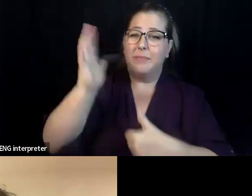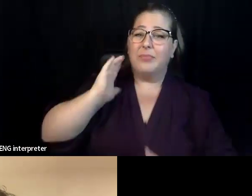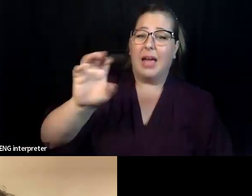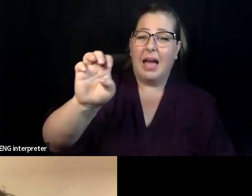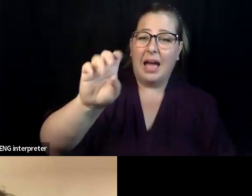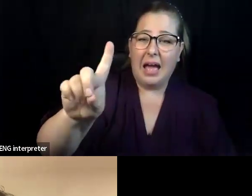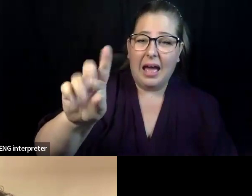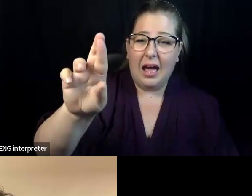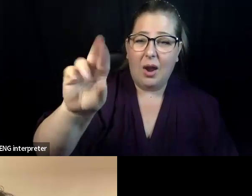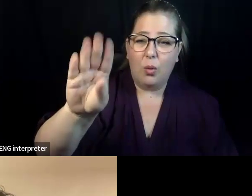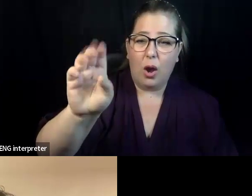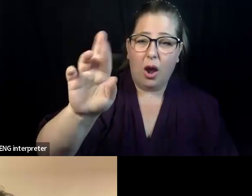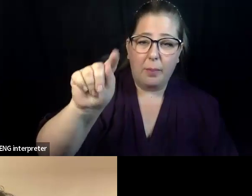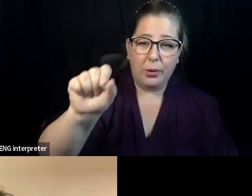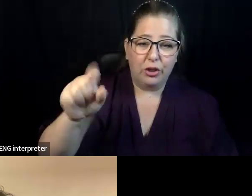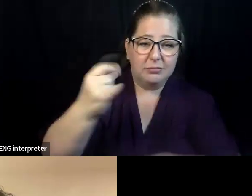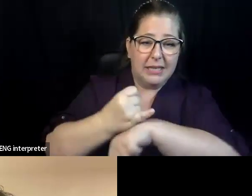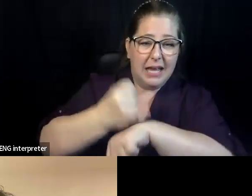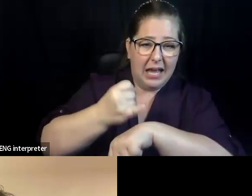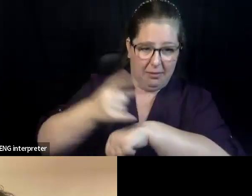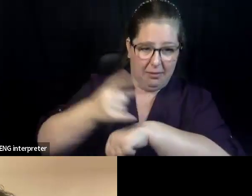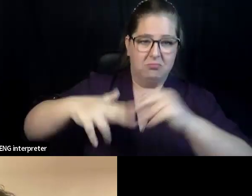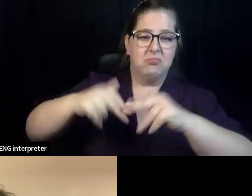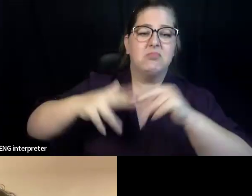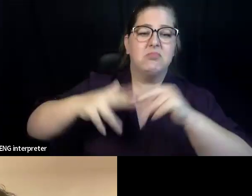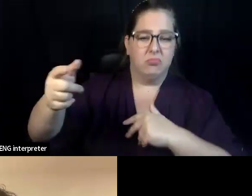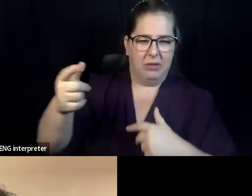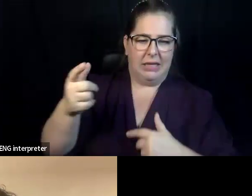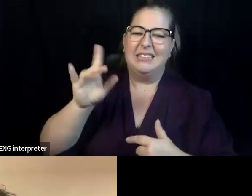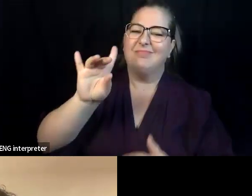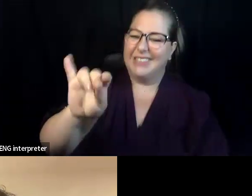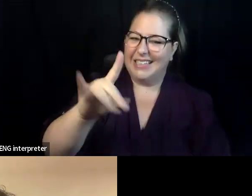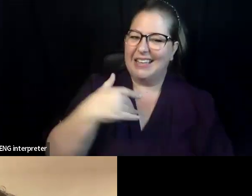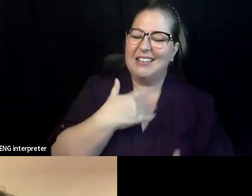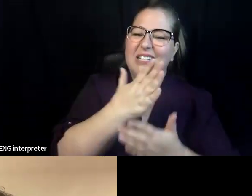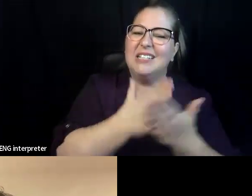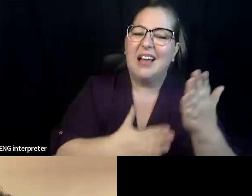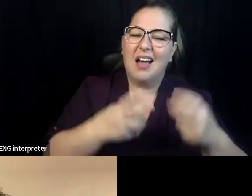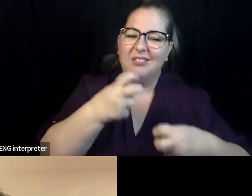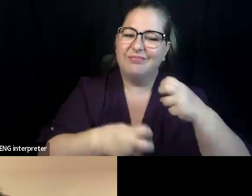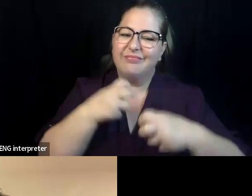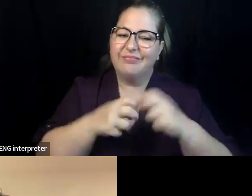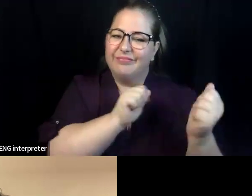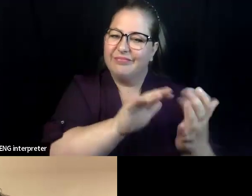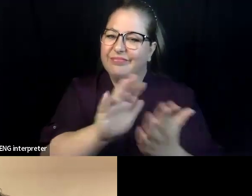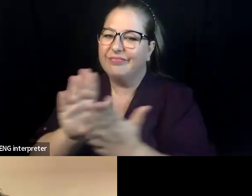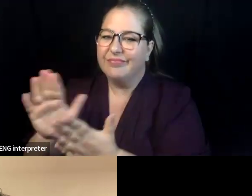and so there's going to be issues about building materials. There's going to be issues about outgassing